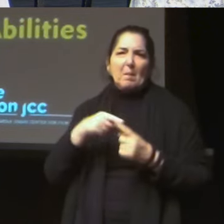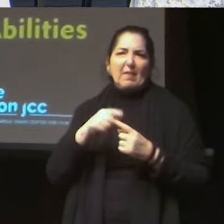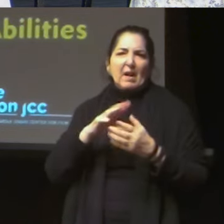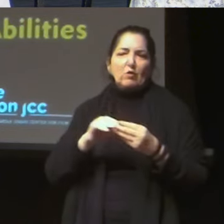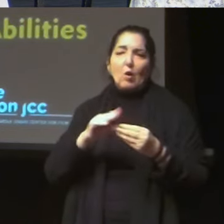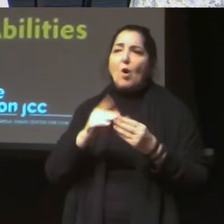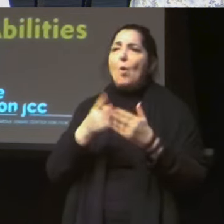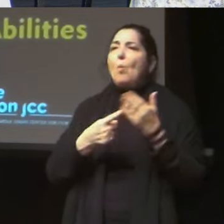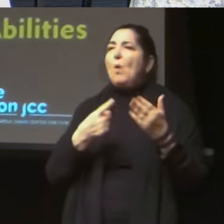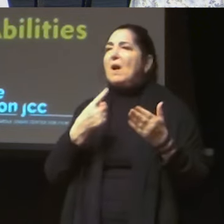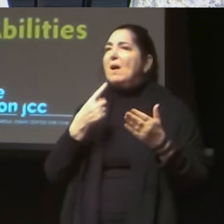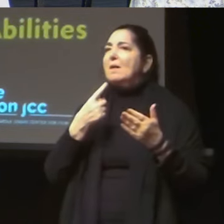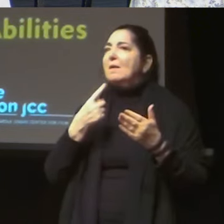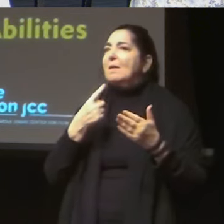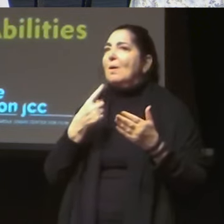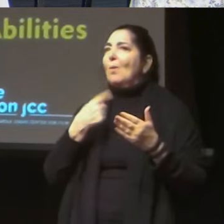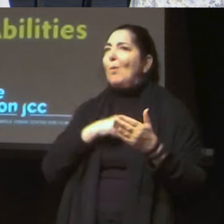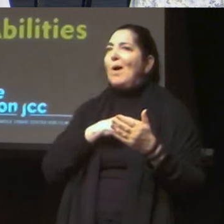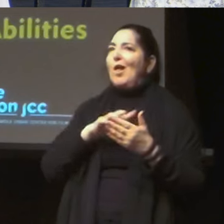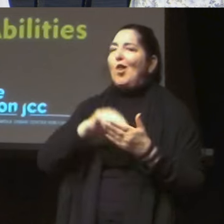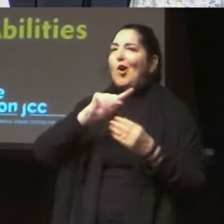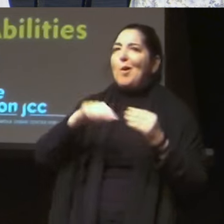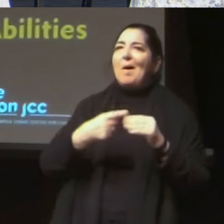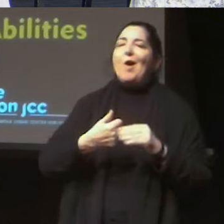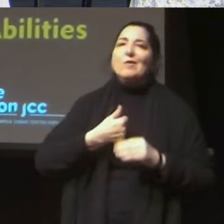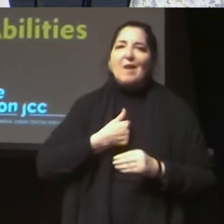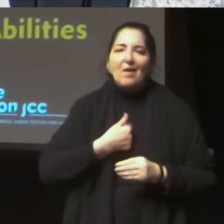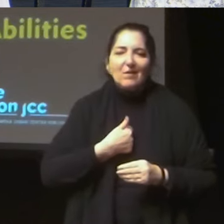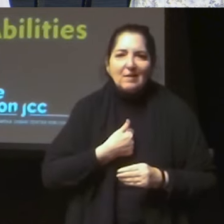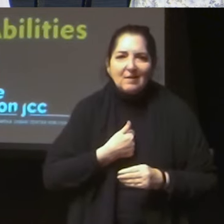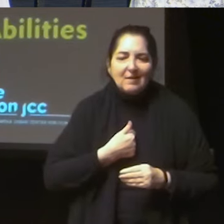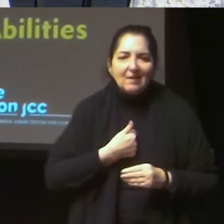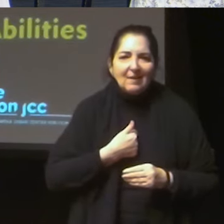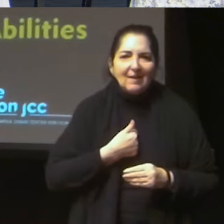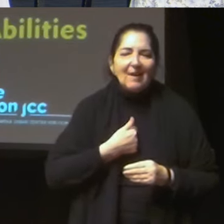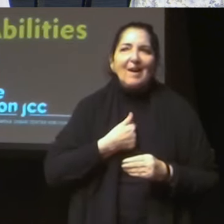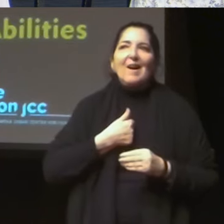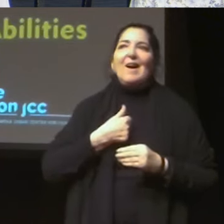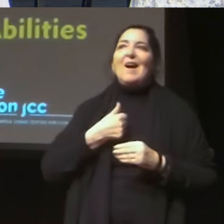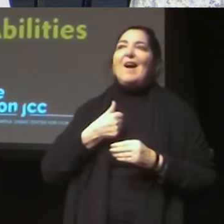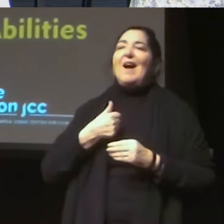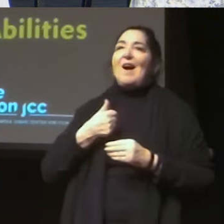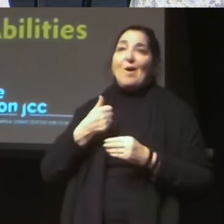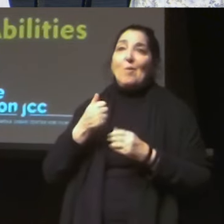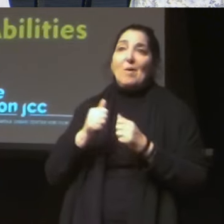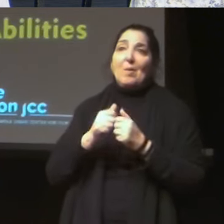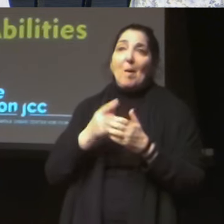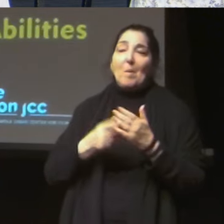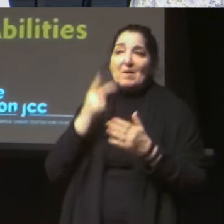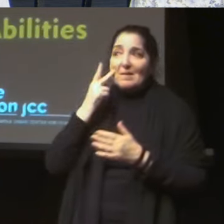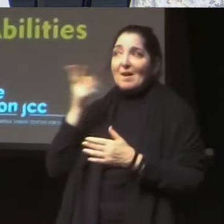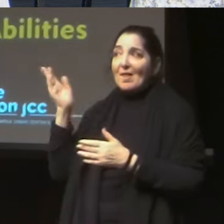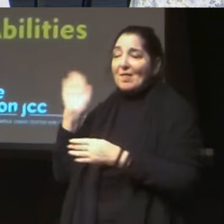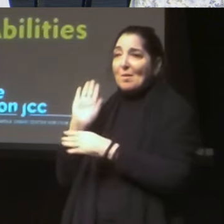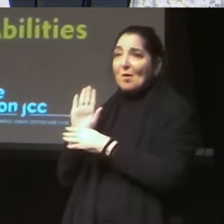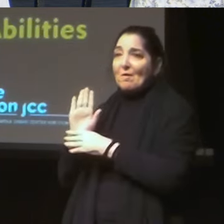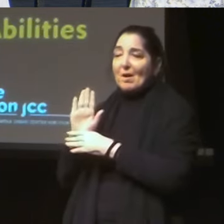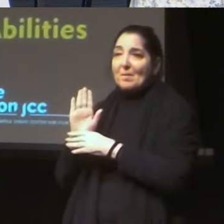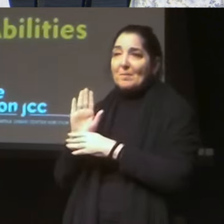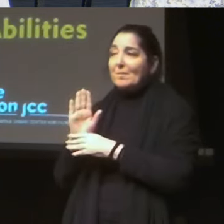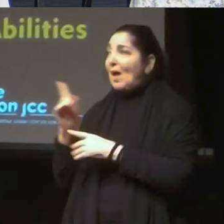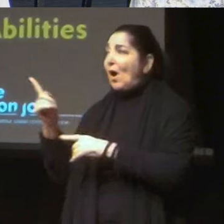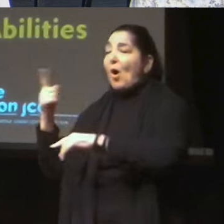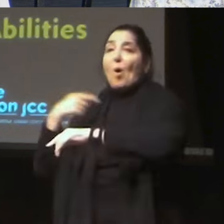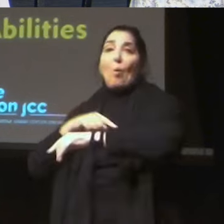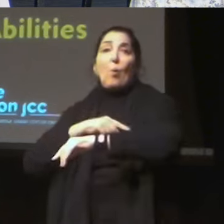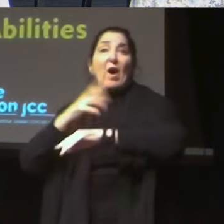of time, but Mark, I want you to be able to, um, put it in maybe your two cents here. If you, if you have a moment and a